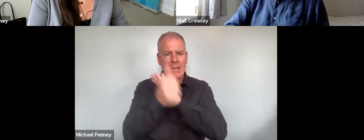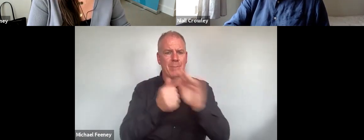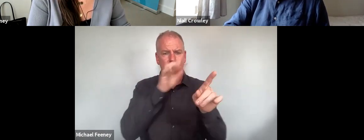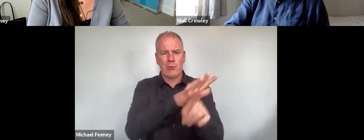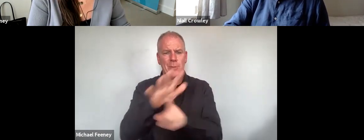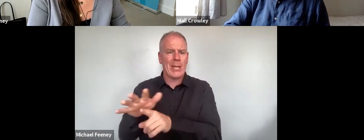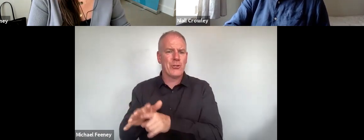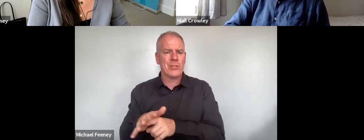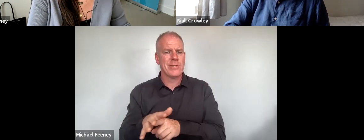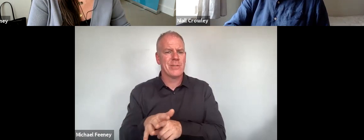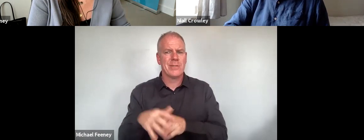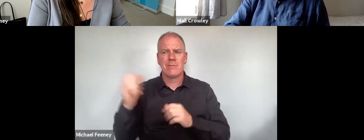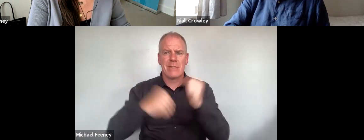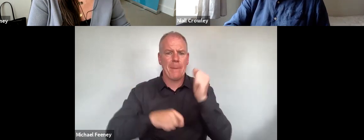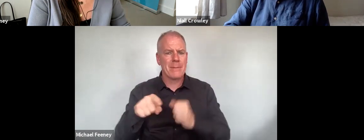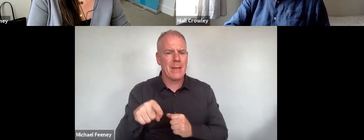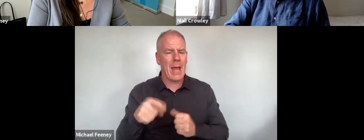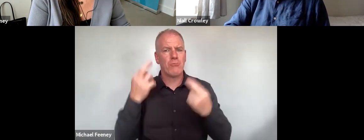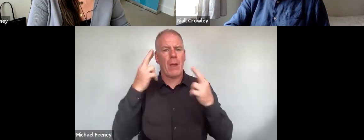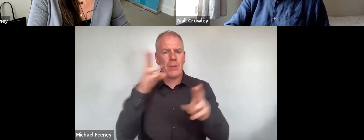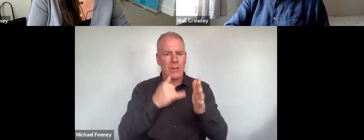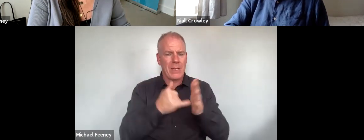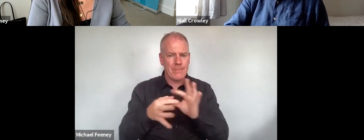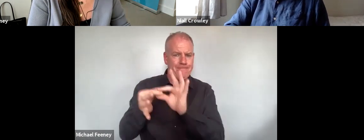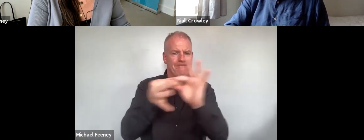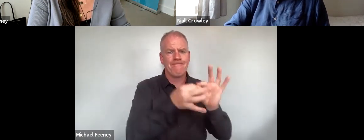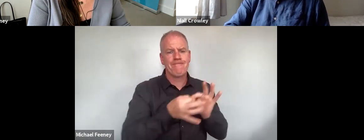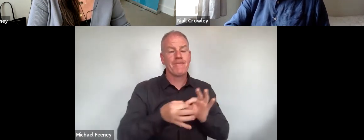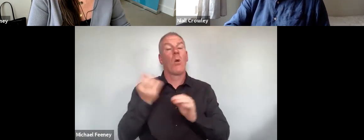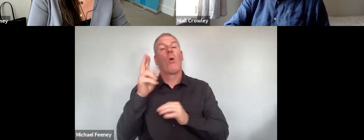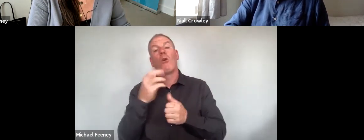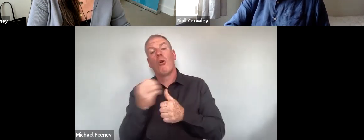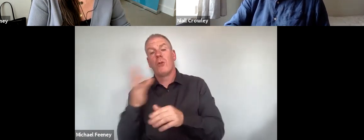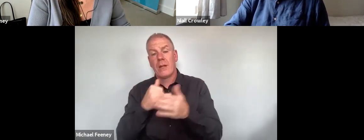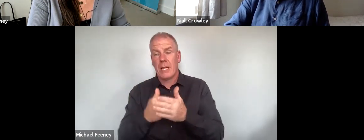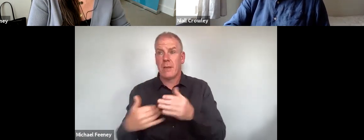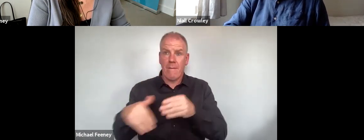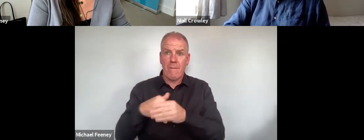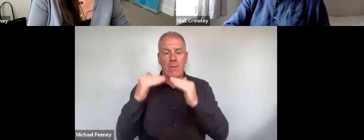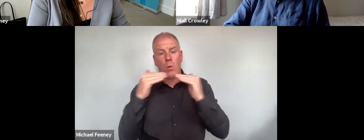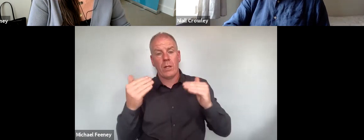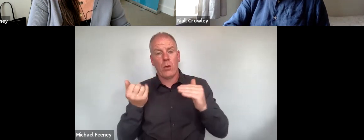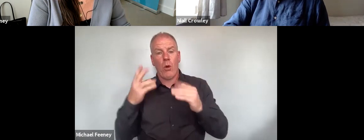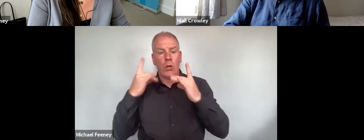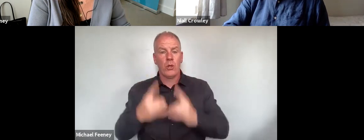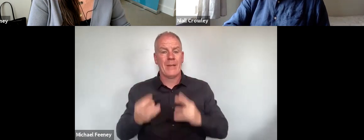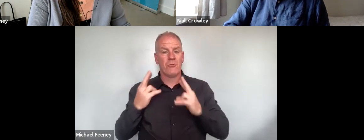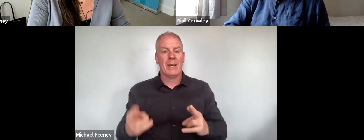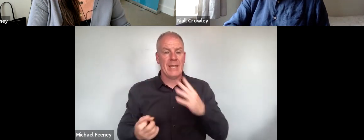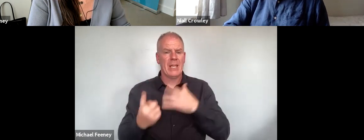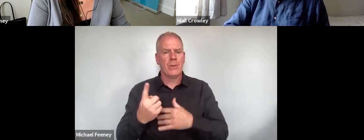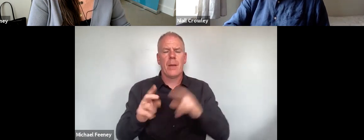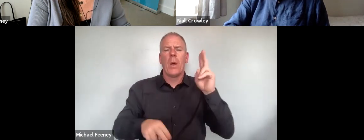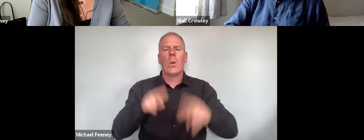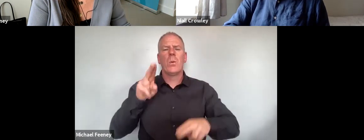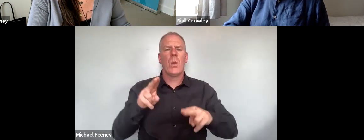and their representative organizations and organizations working more generally on equality and human rights issues. This is essentially a form